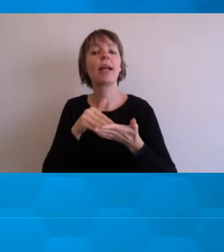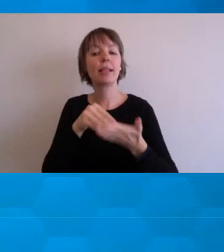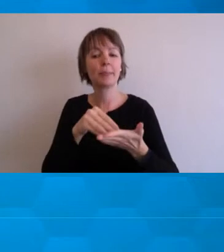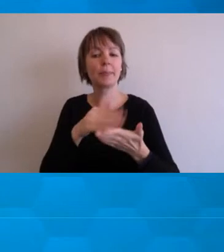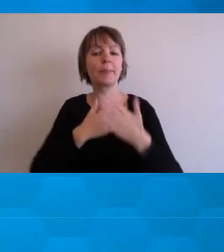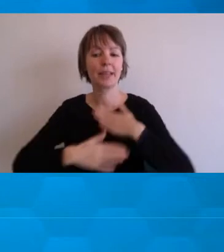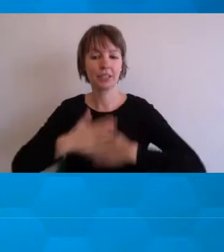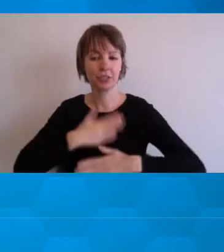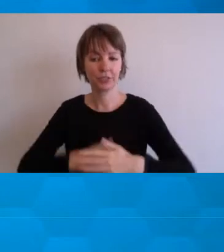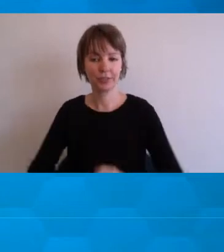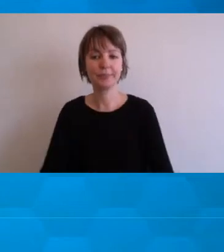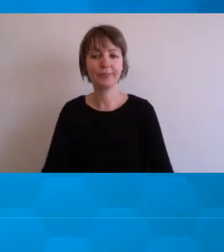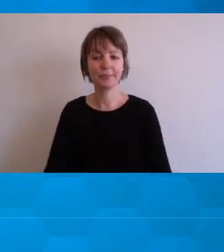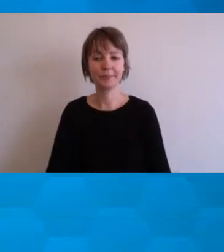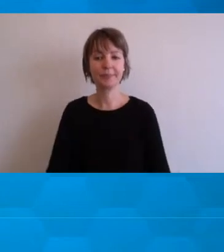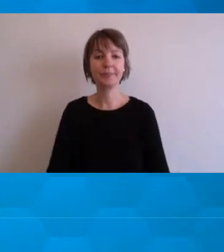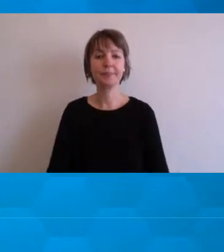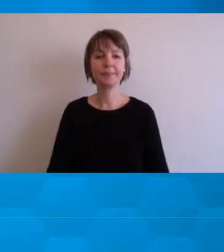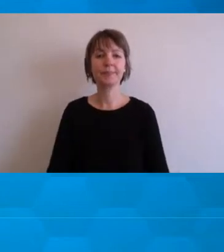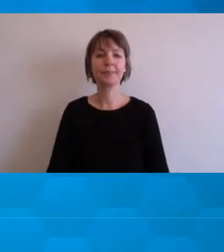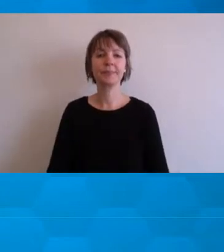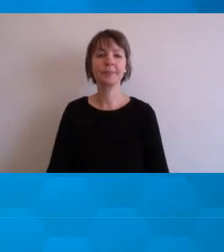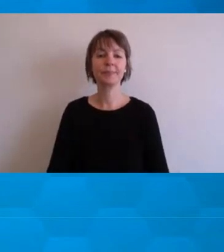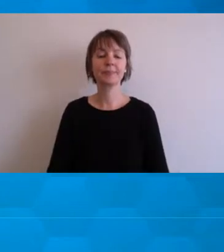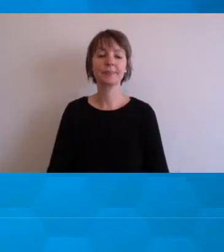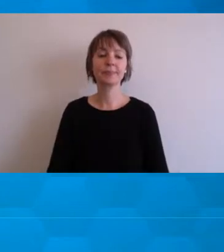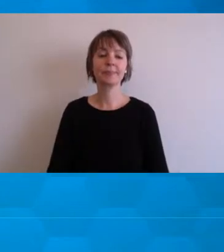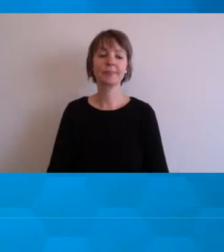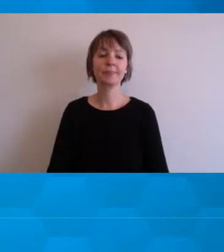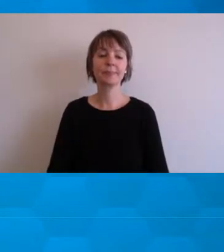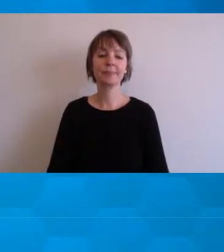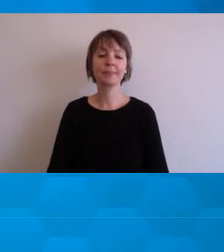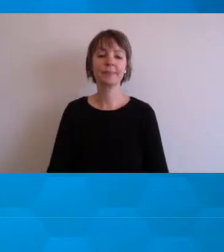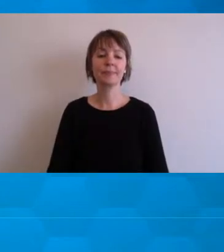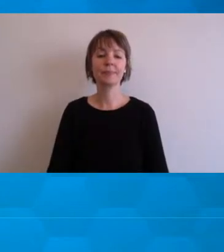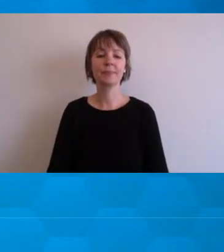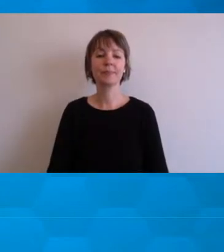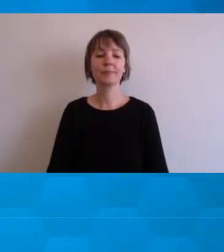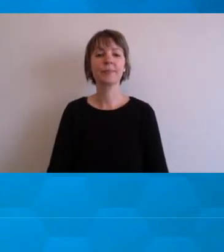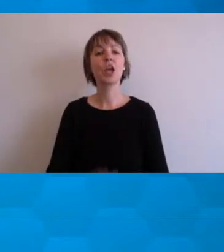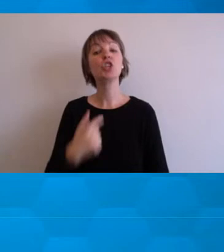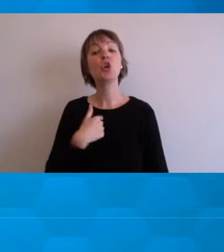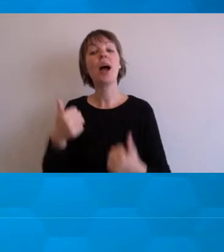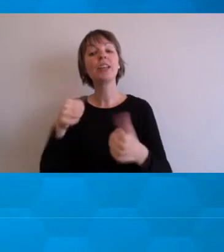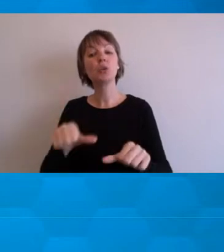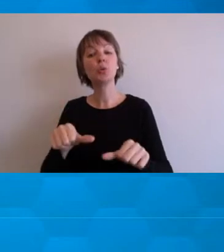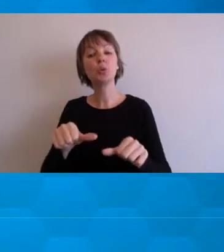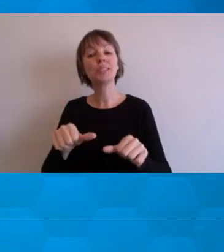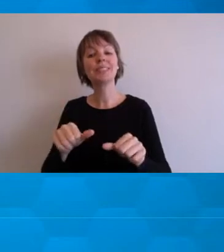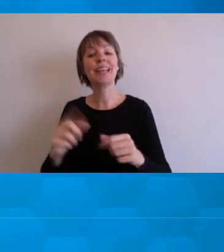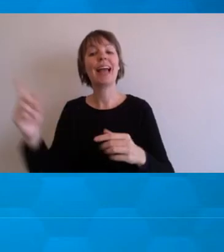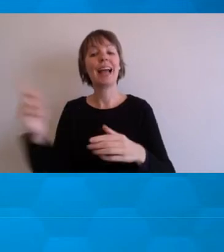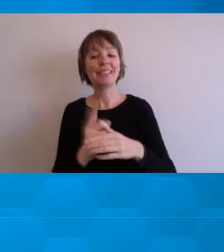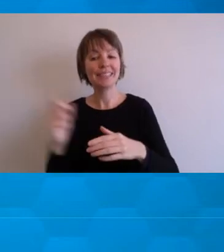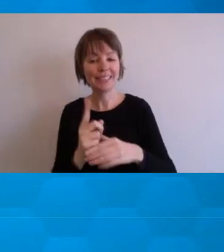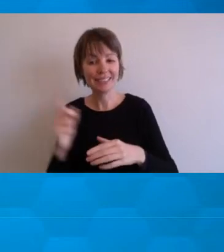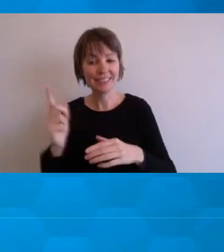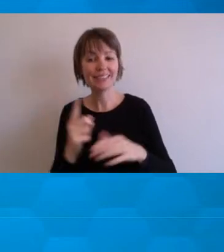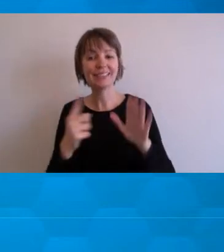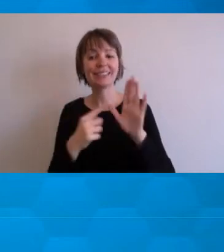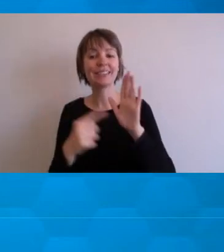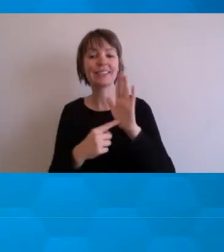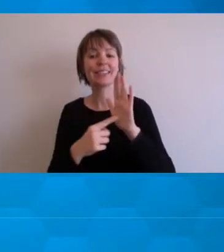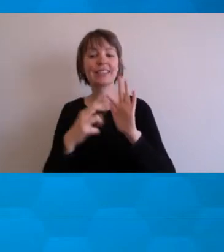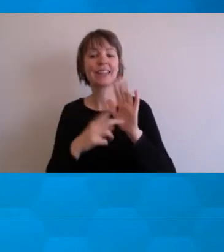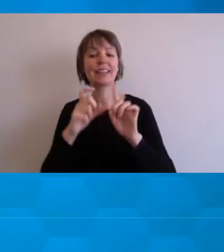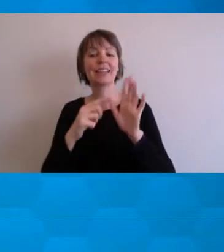So there I essentially hack into the Moodle attendance tool. Obviously, attendance is not mandatory. That's not what